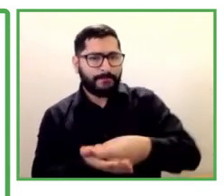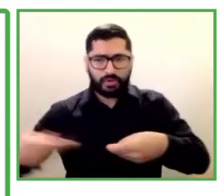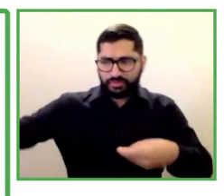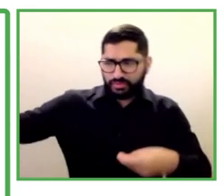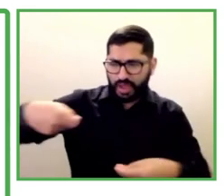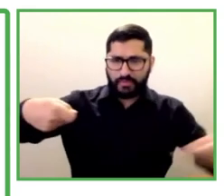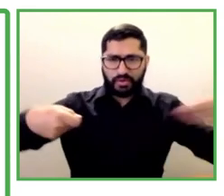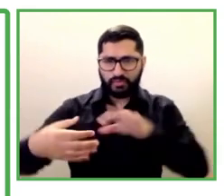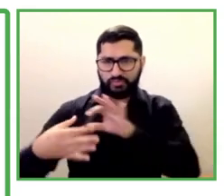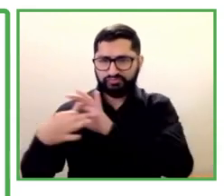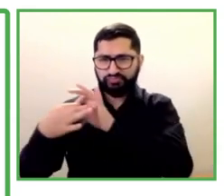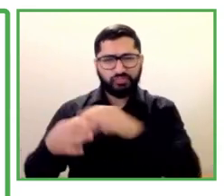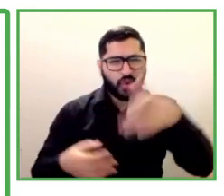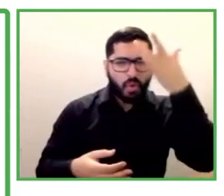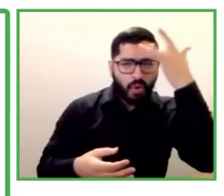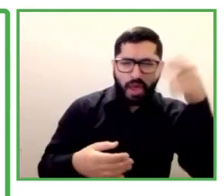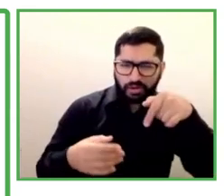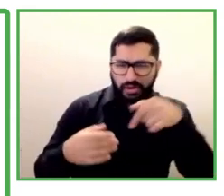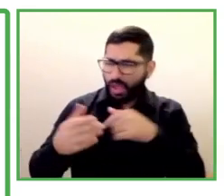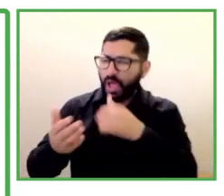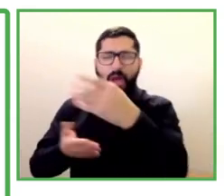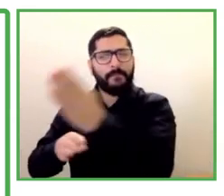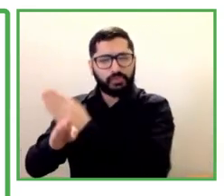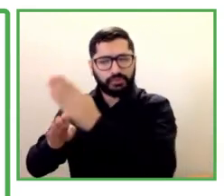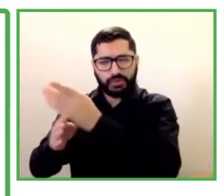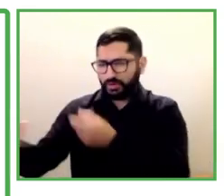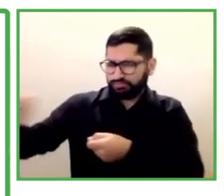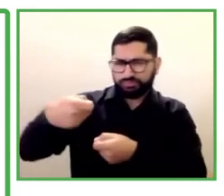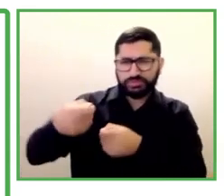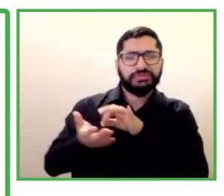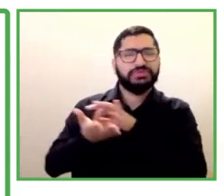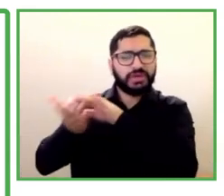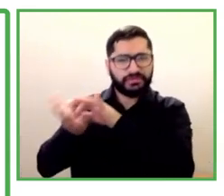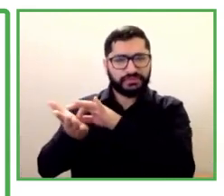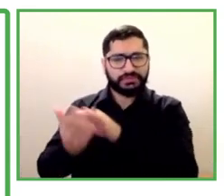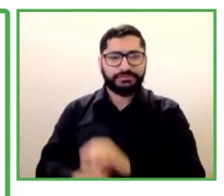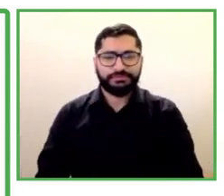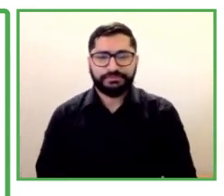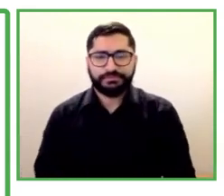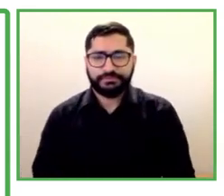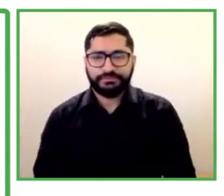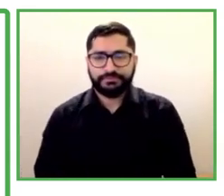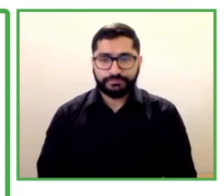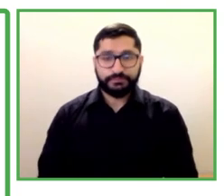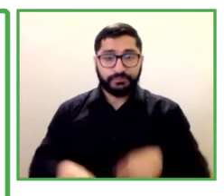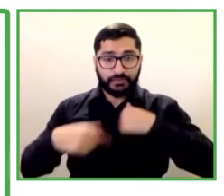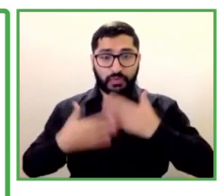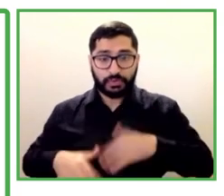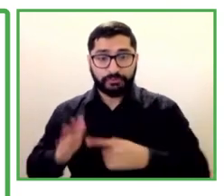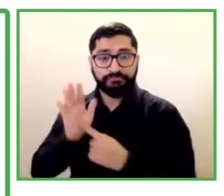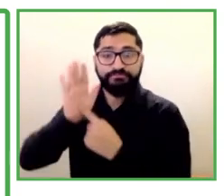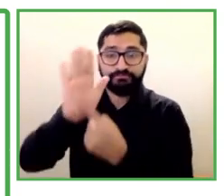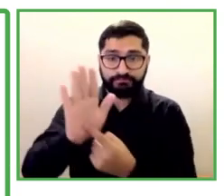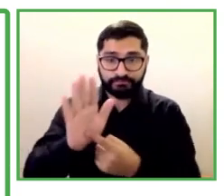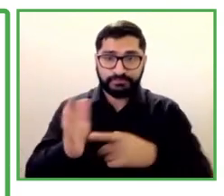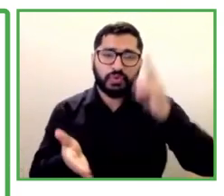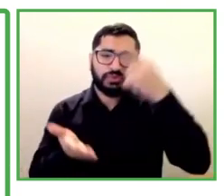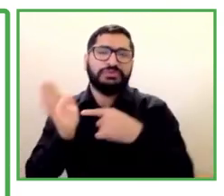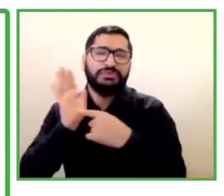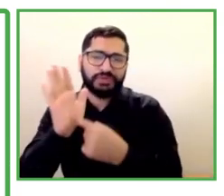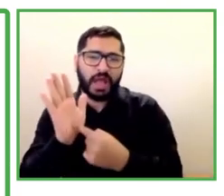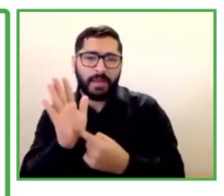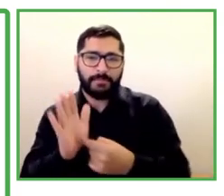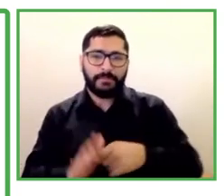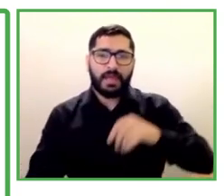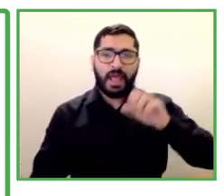briefly share the Walmart case. We help to employ over 900 people with disabilities in an 18